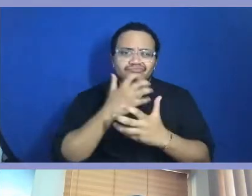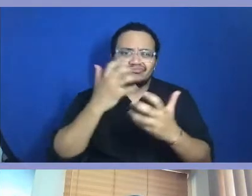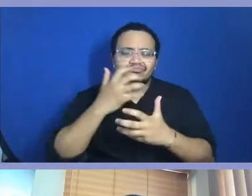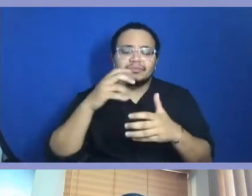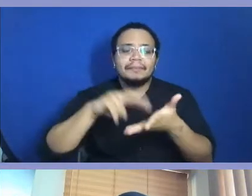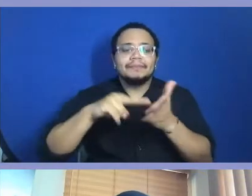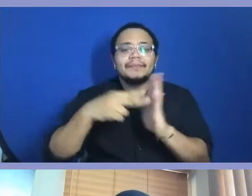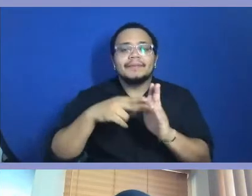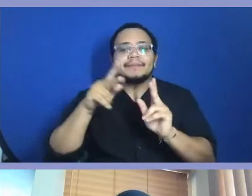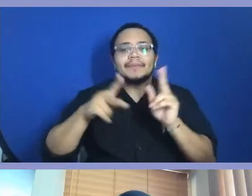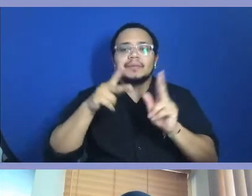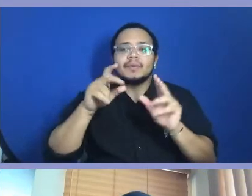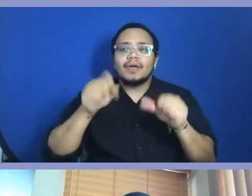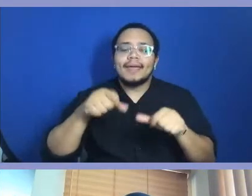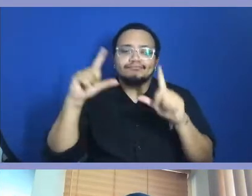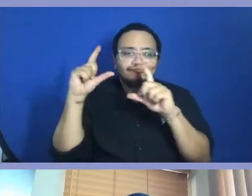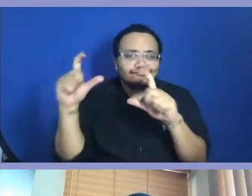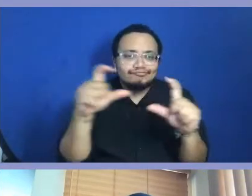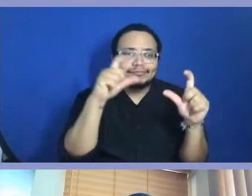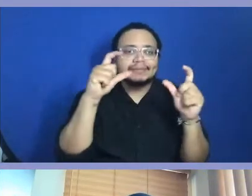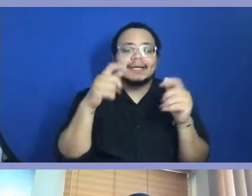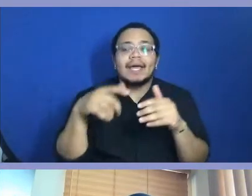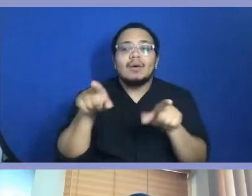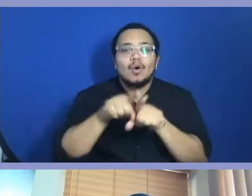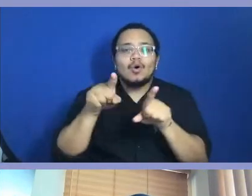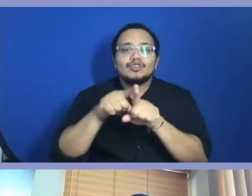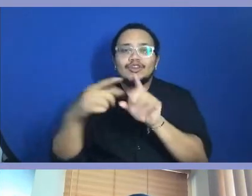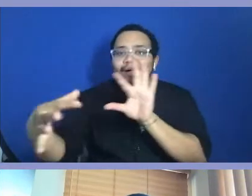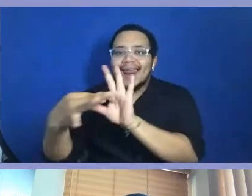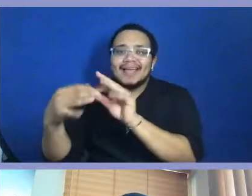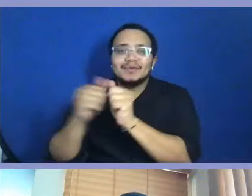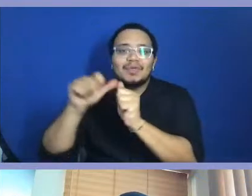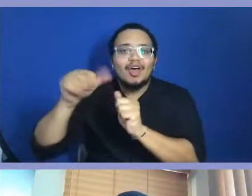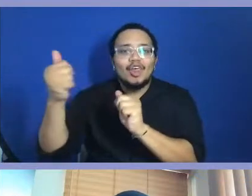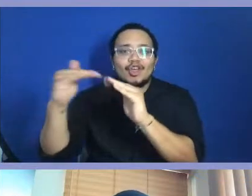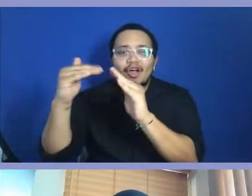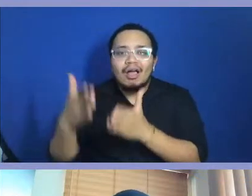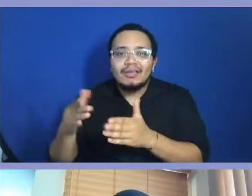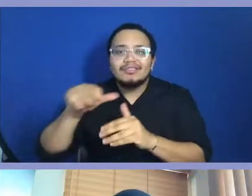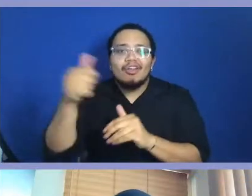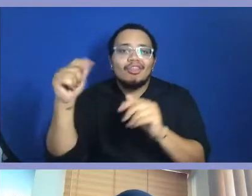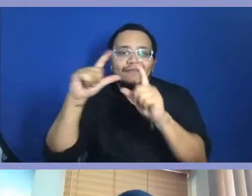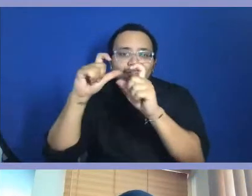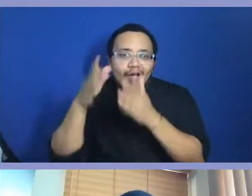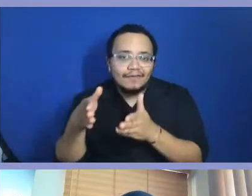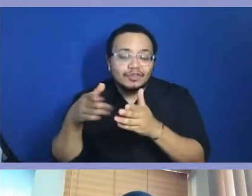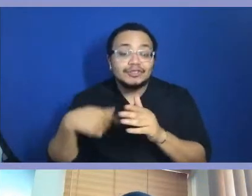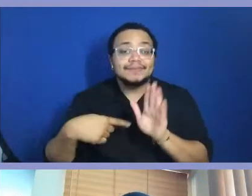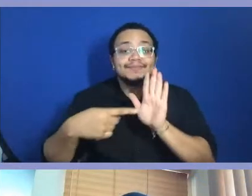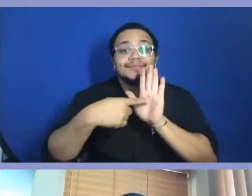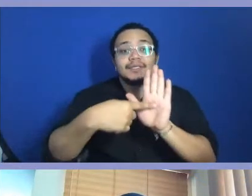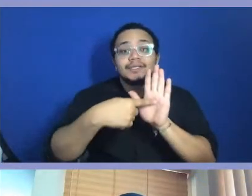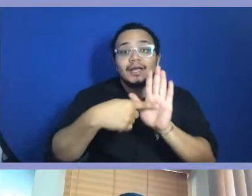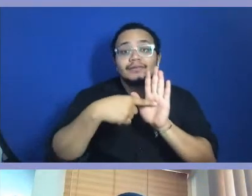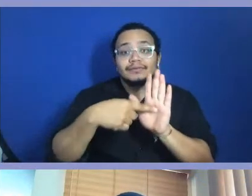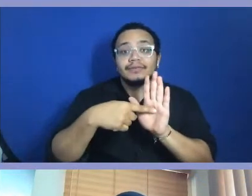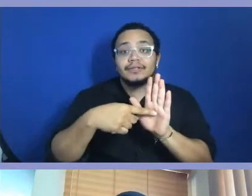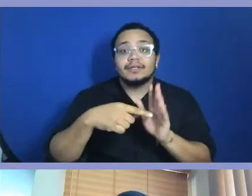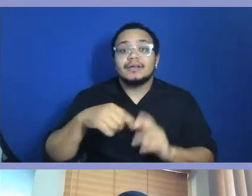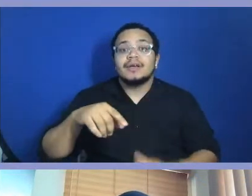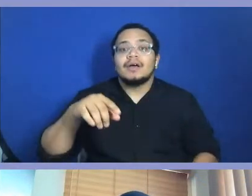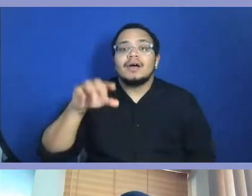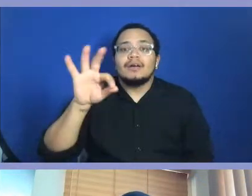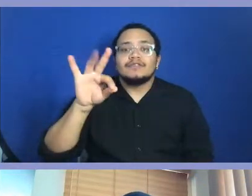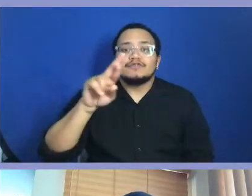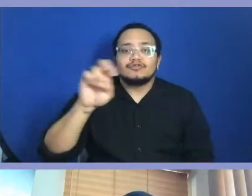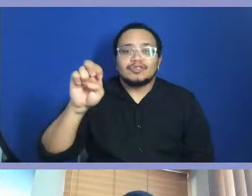easier to connect with one another. And I can use an example of StreetMeet DC. You know, I've been connected with StreetMeet DC